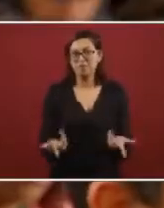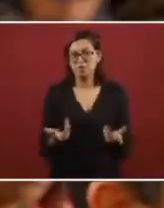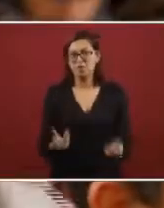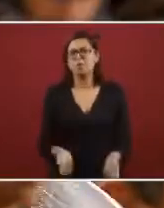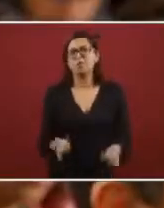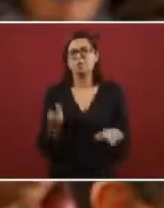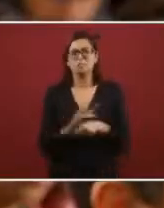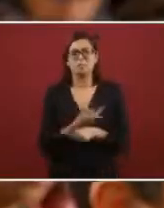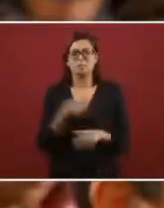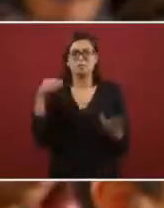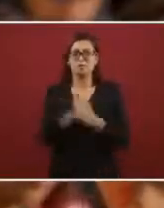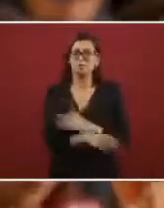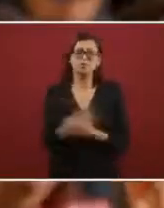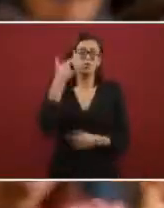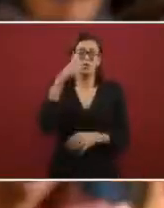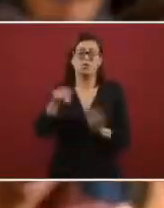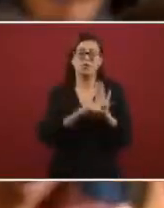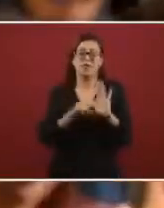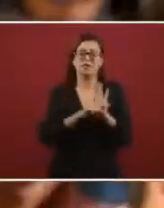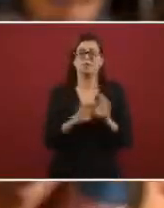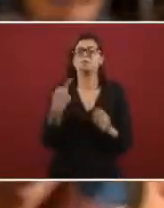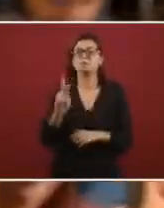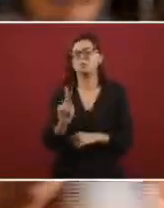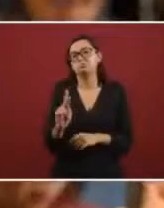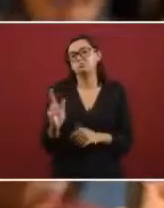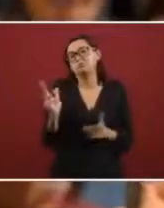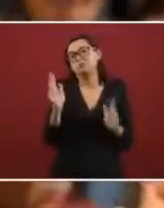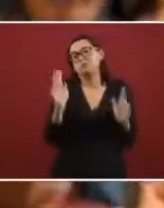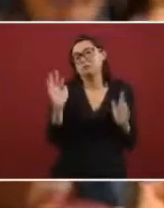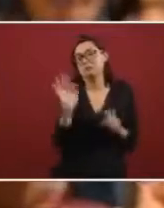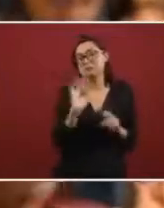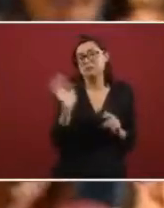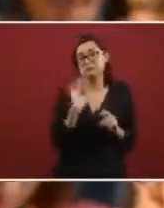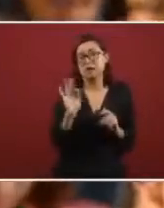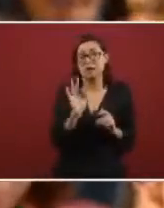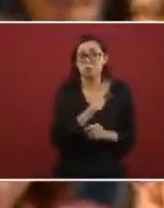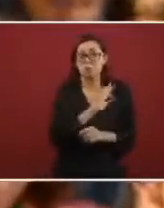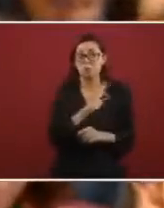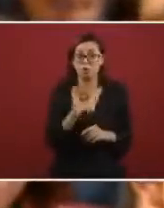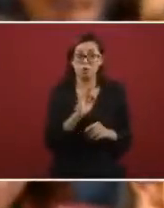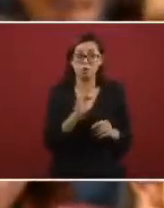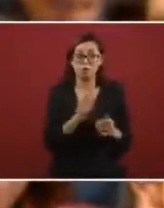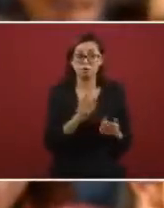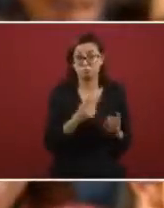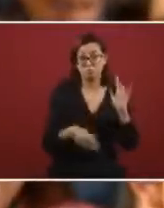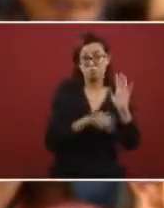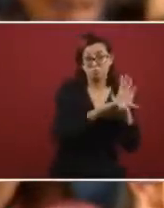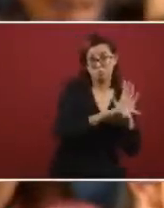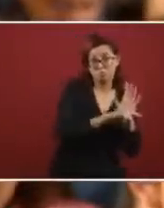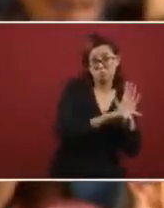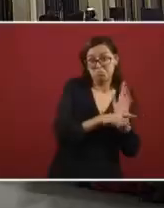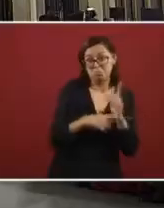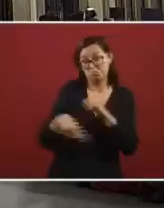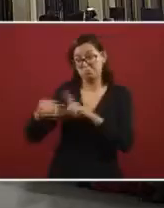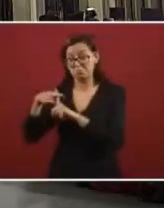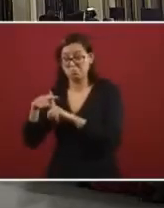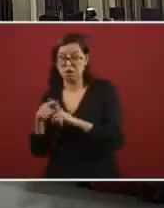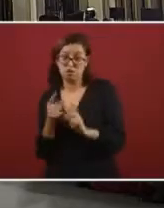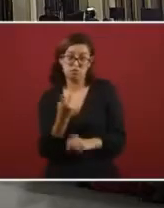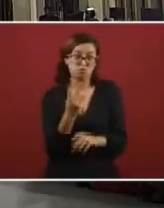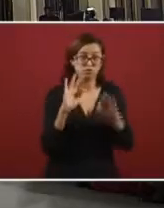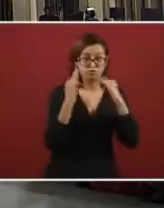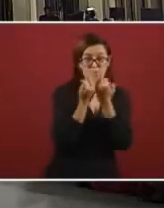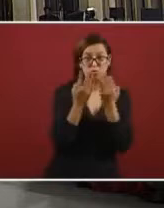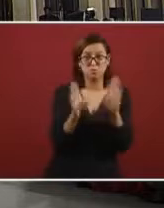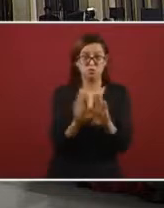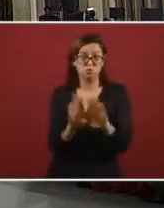or... But what do you think about there could be... What if we had a decline in